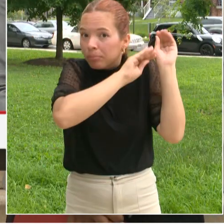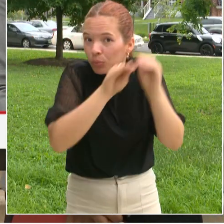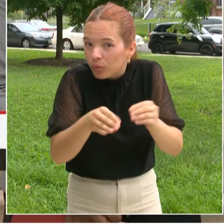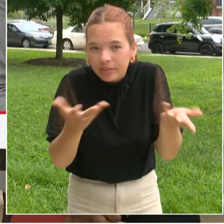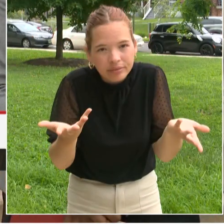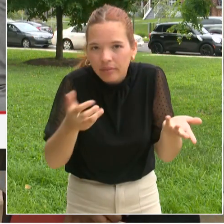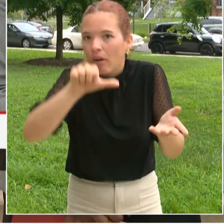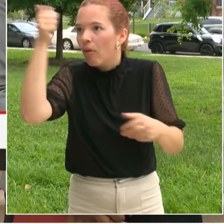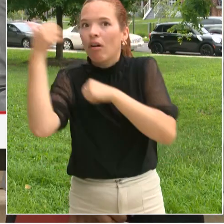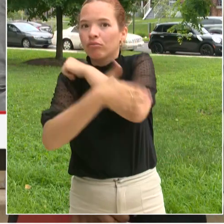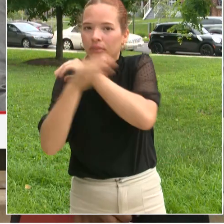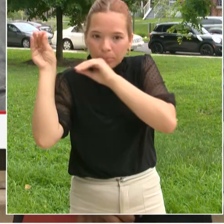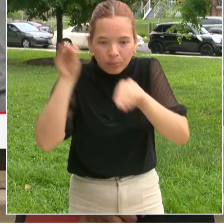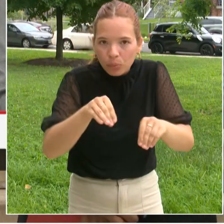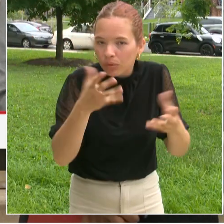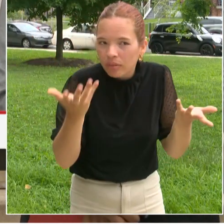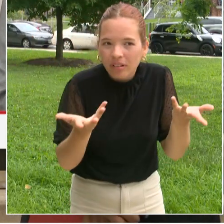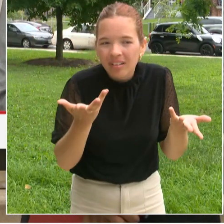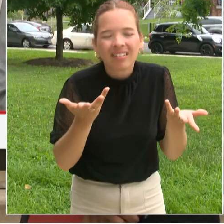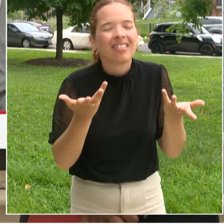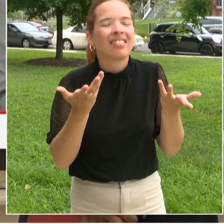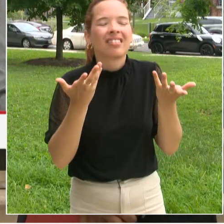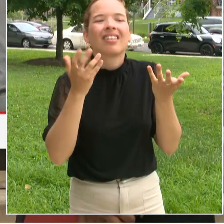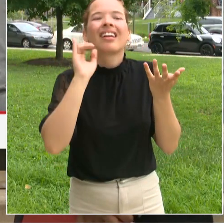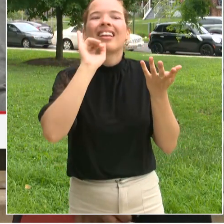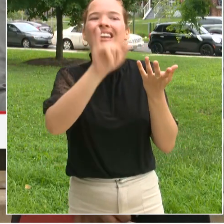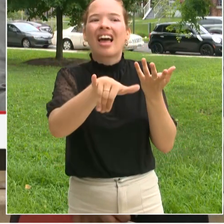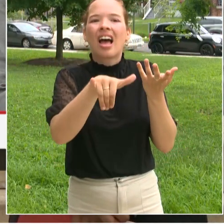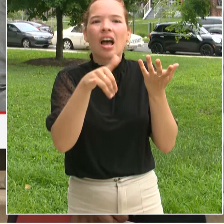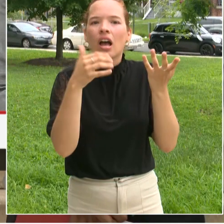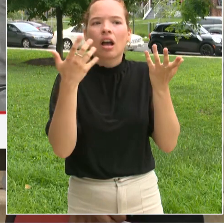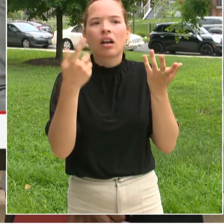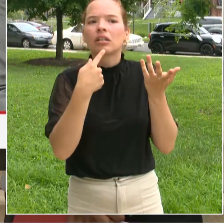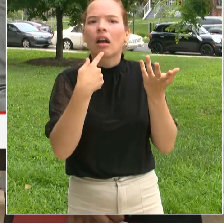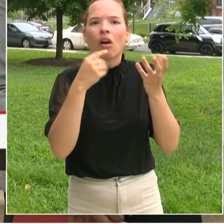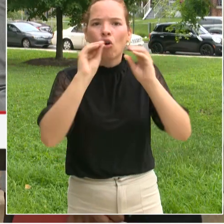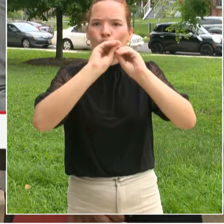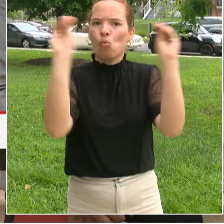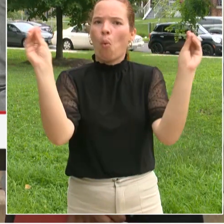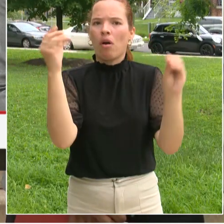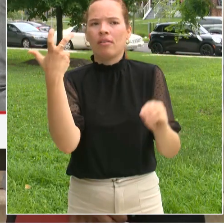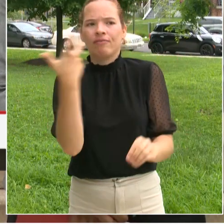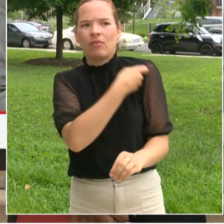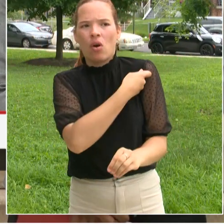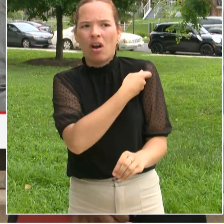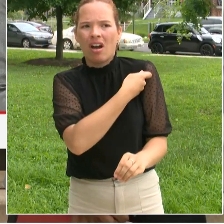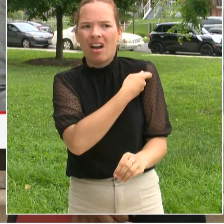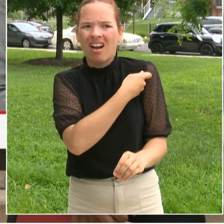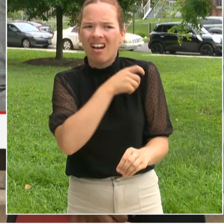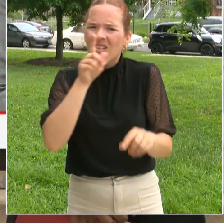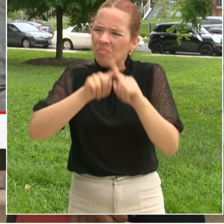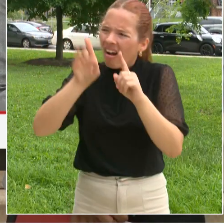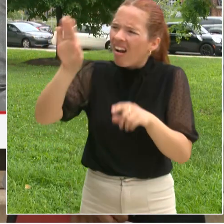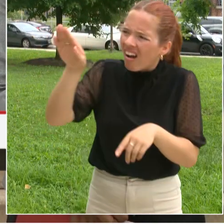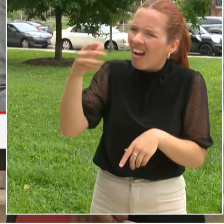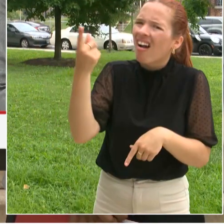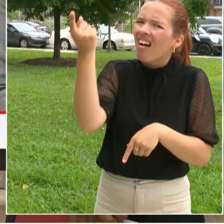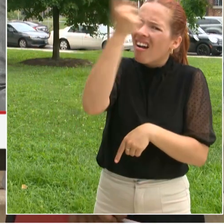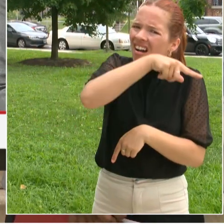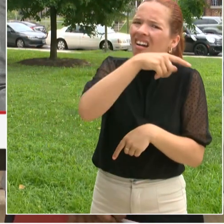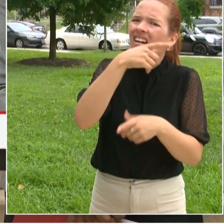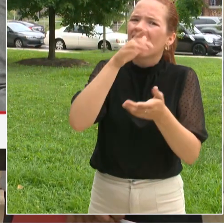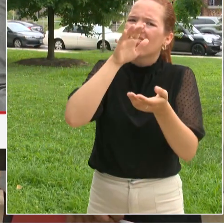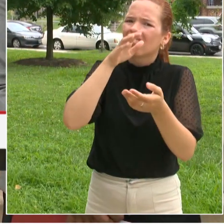vaccines. So any records that they do have they should bring with them to their doctor's visits and that's the fastest way to get them